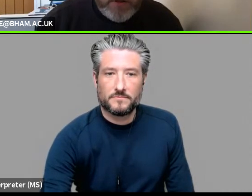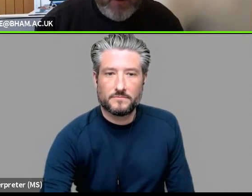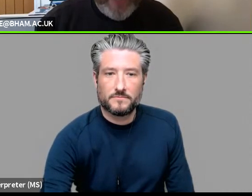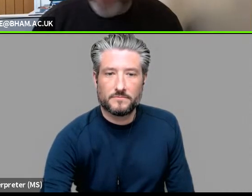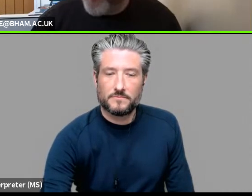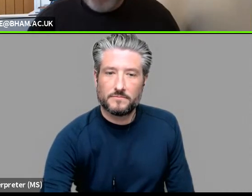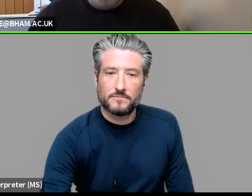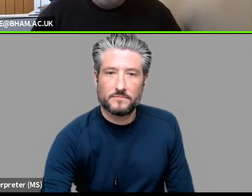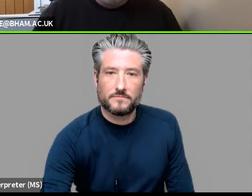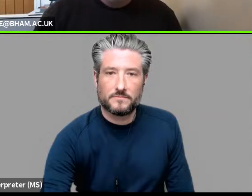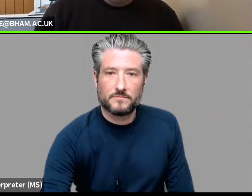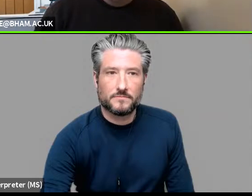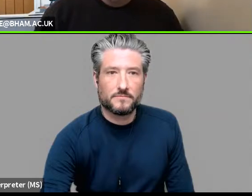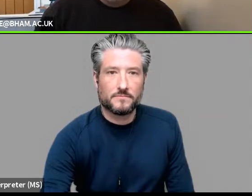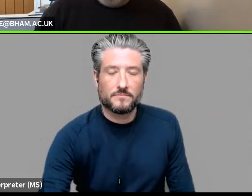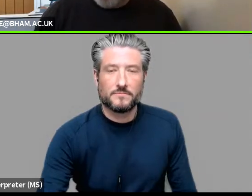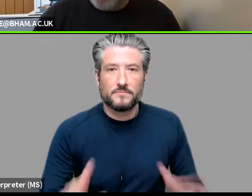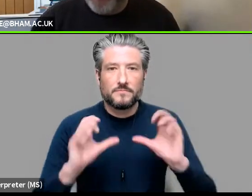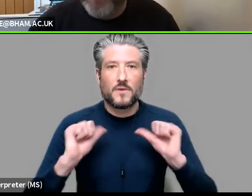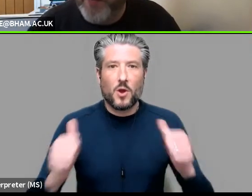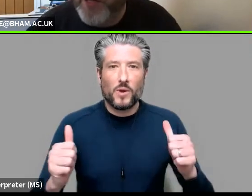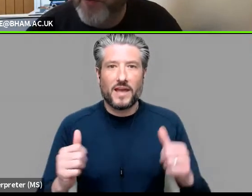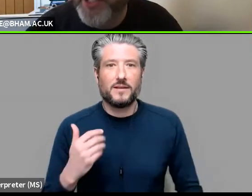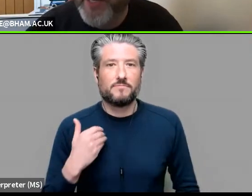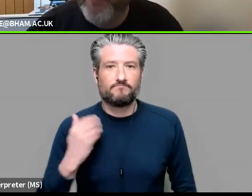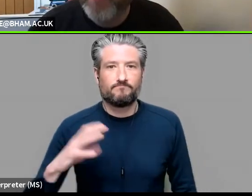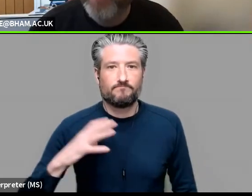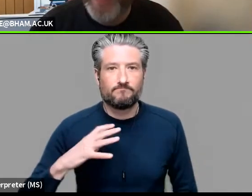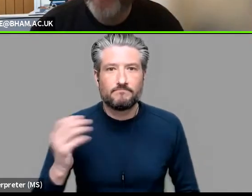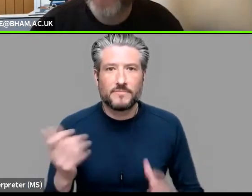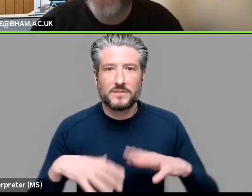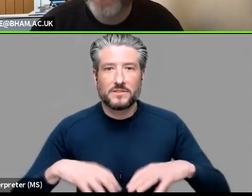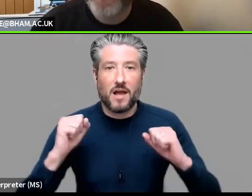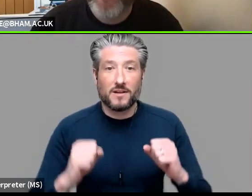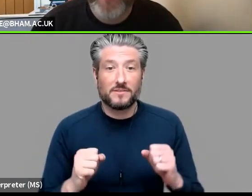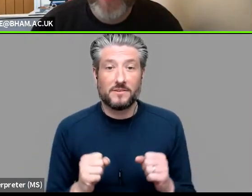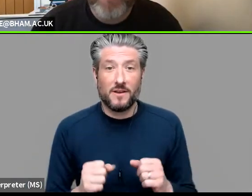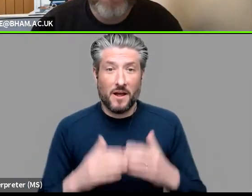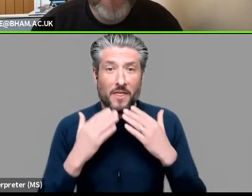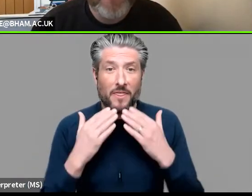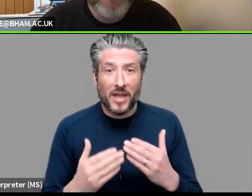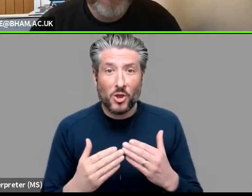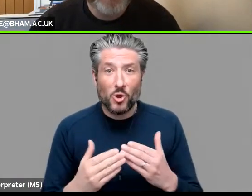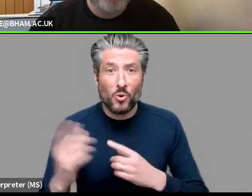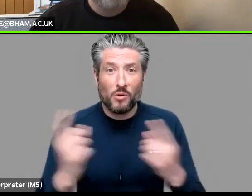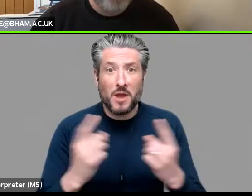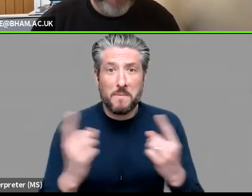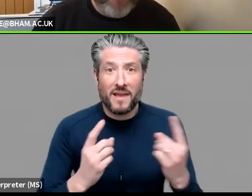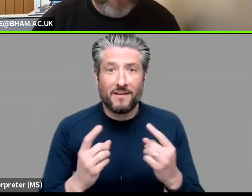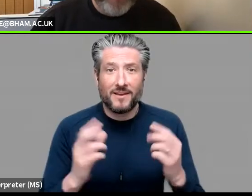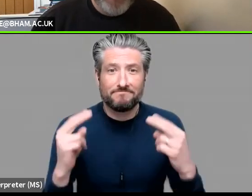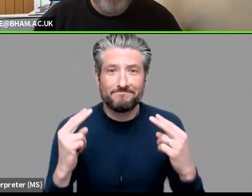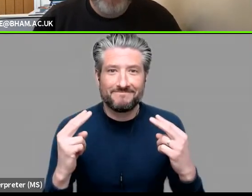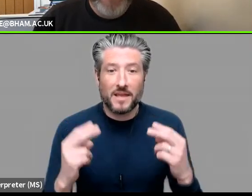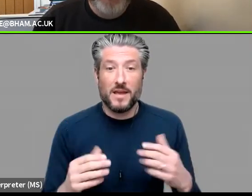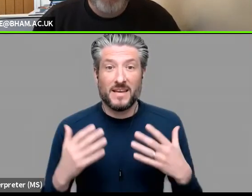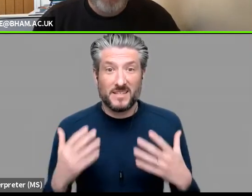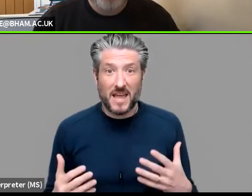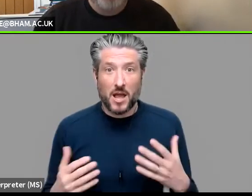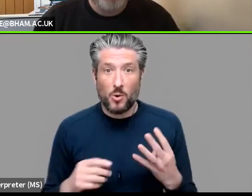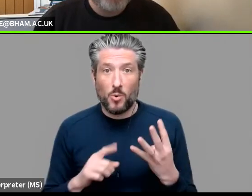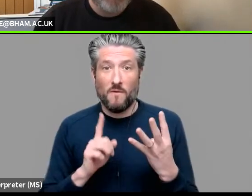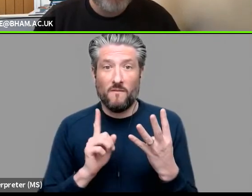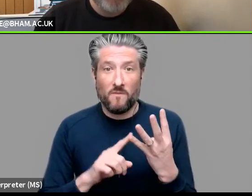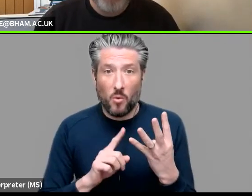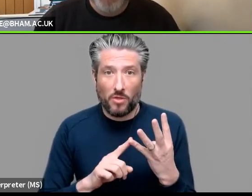great okay i think we're good to start here um thank you very much for coming um i really appreciate everyone coming back to this this is our um this is our fourth birmingham lecture